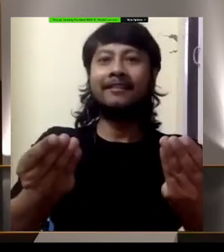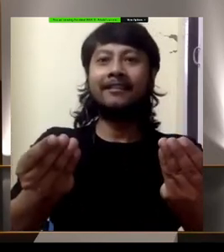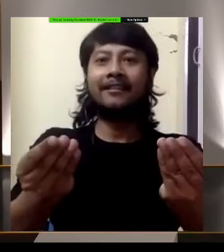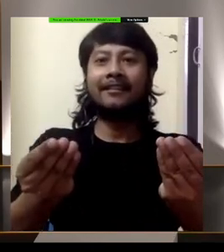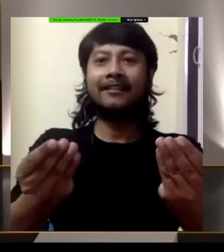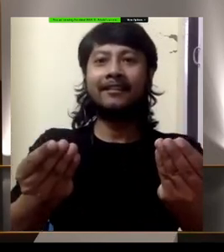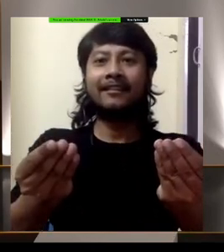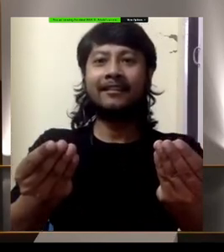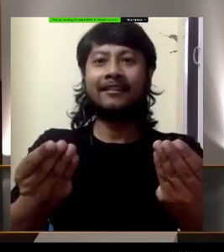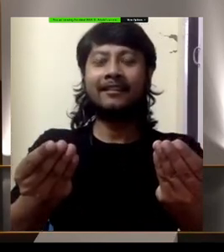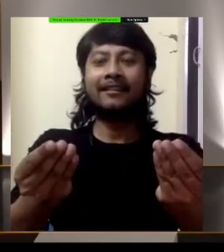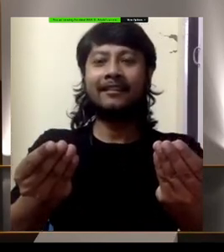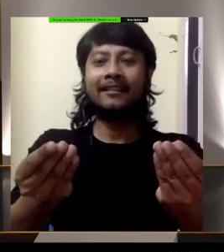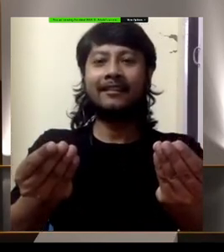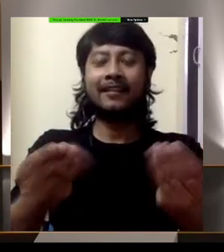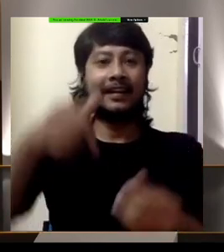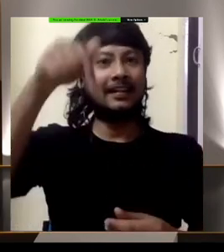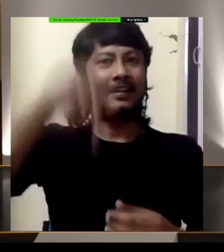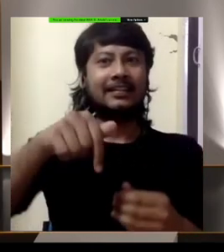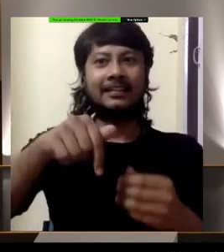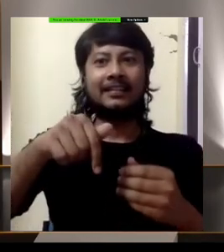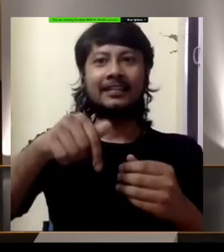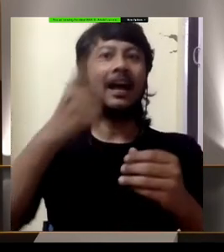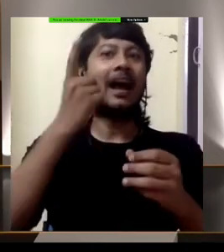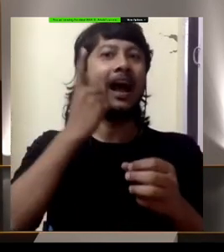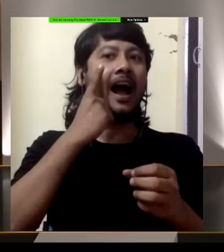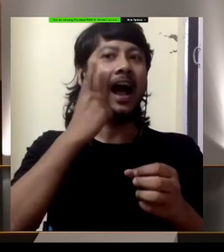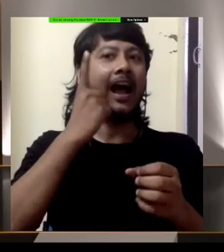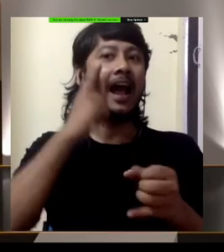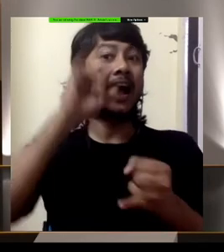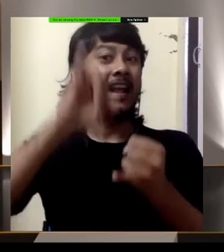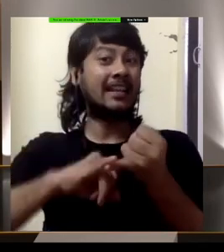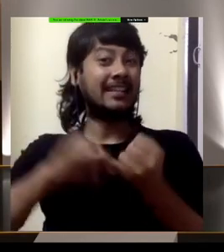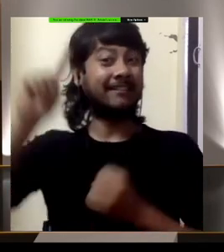which has set up this summit in its ninth year today